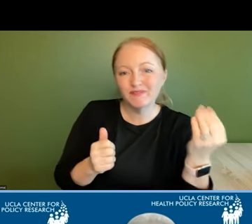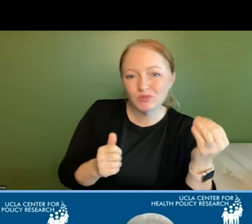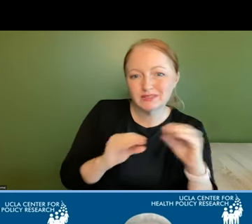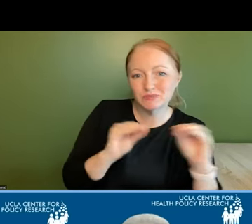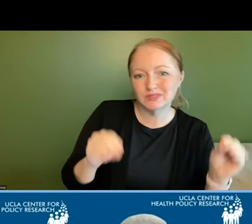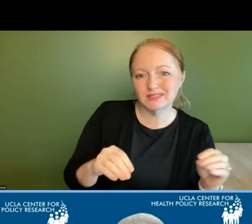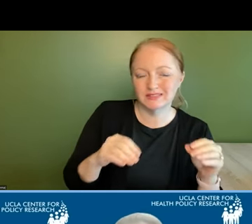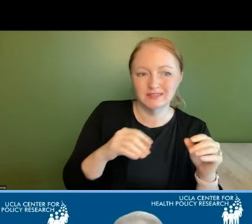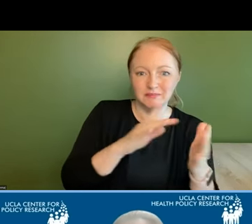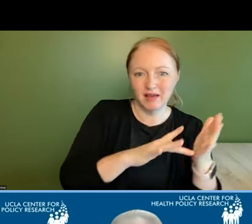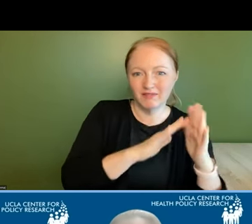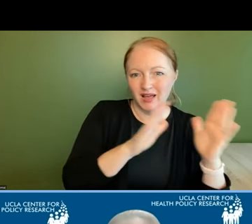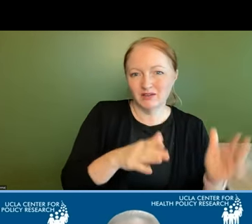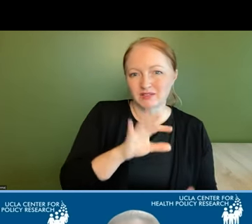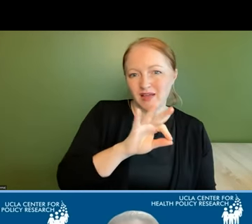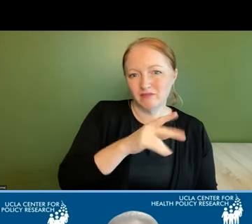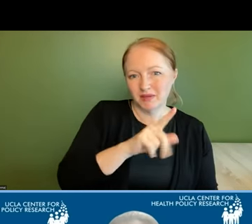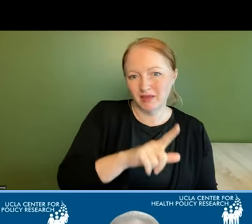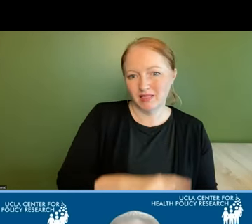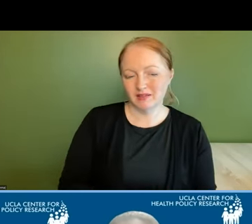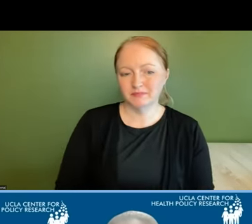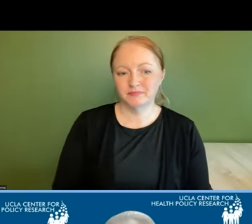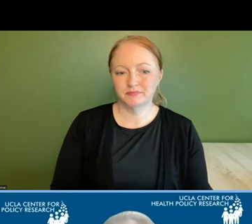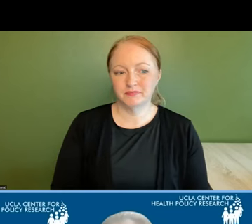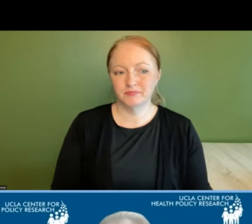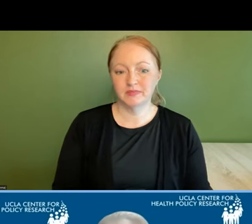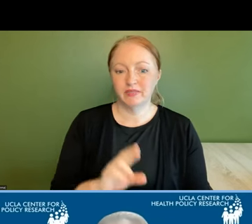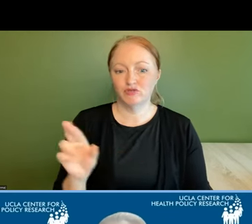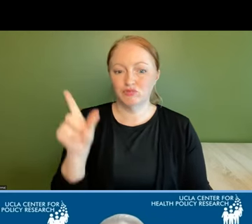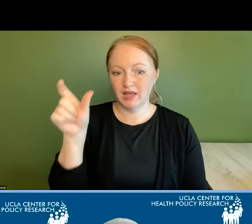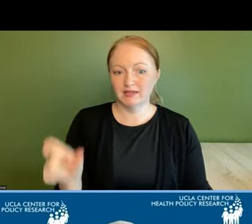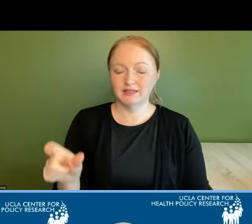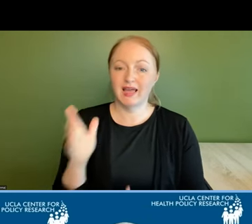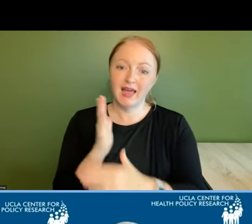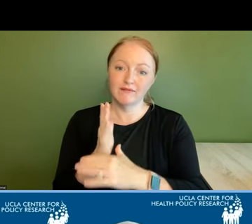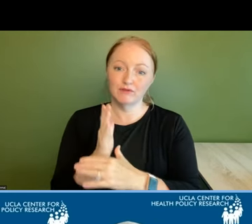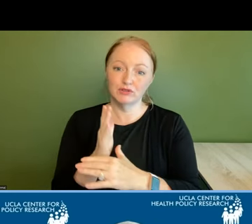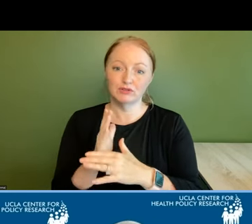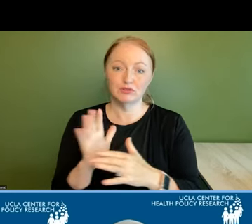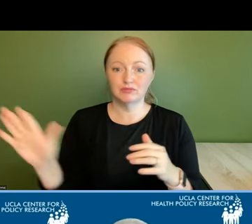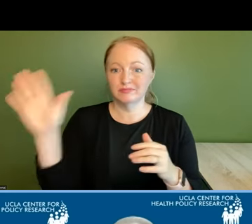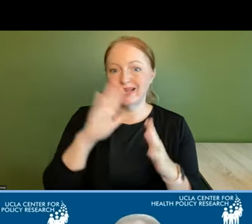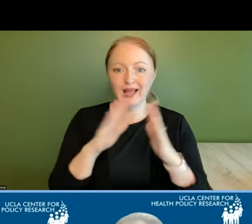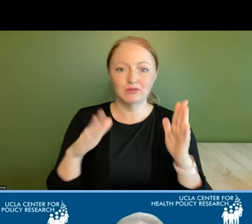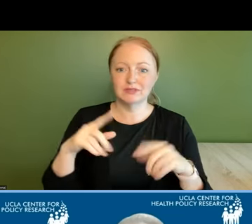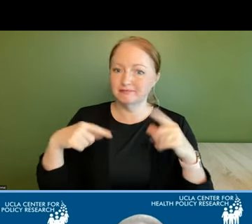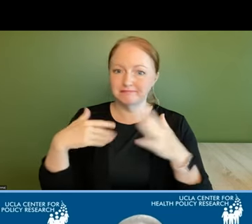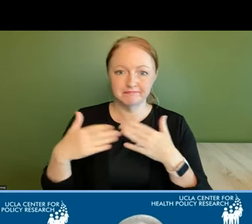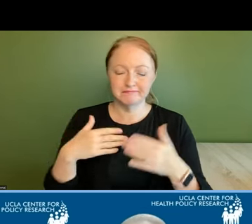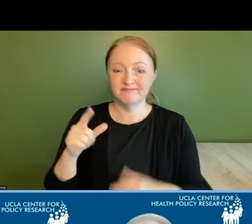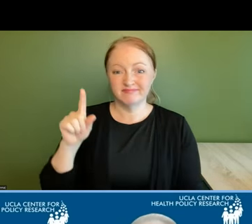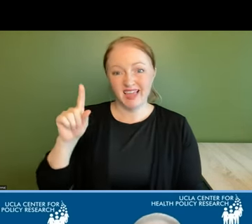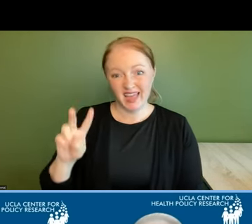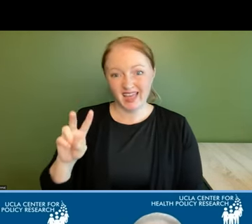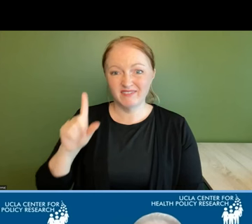who are identified using the fpl in the far right column when you look at the average across housing types nearly half of